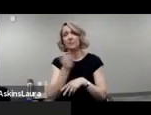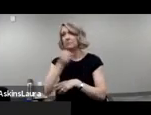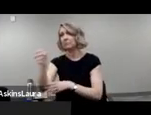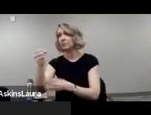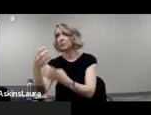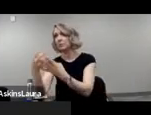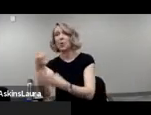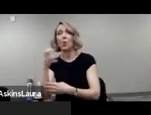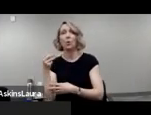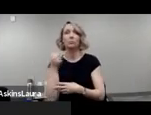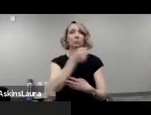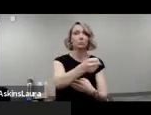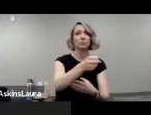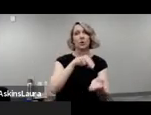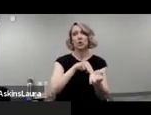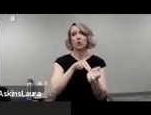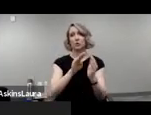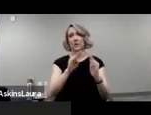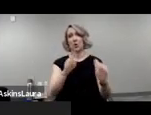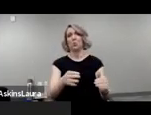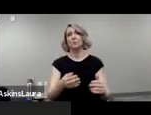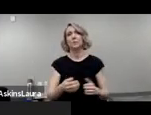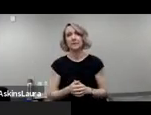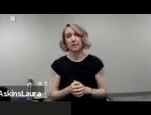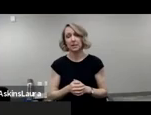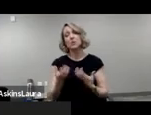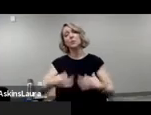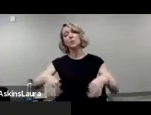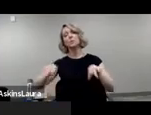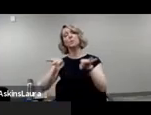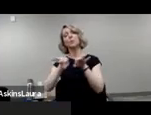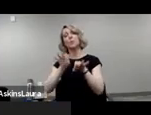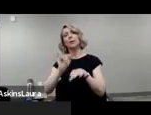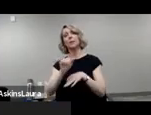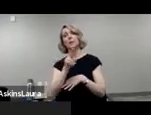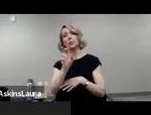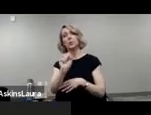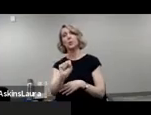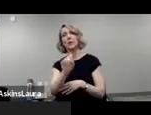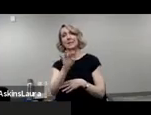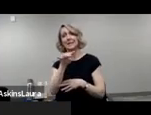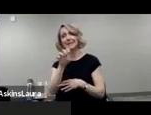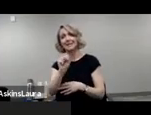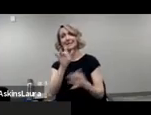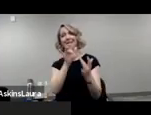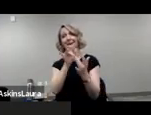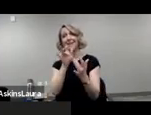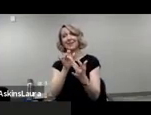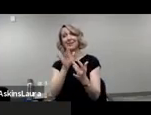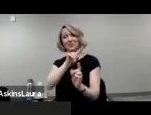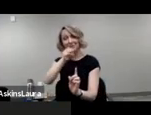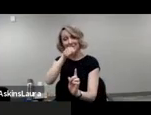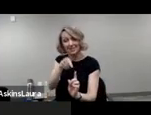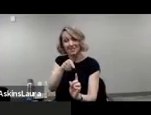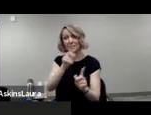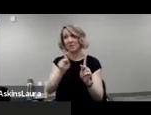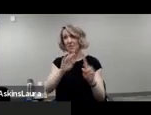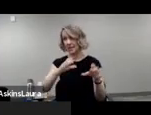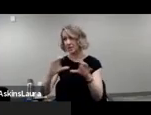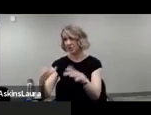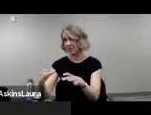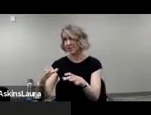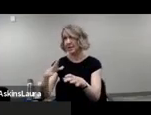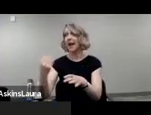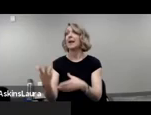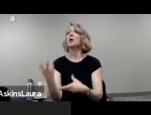So it is important that the U.S. census not only reach these populations, but include